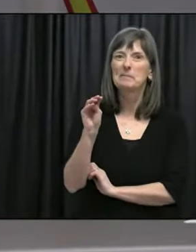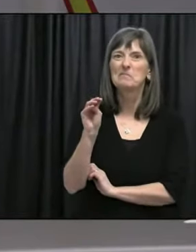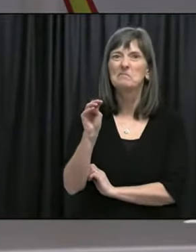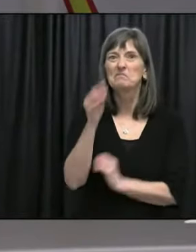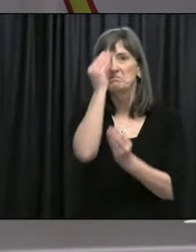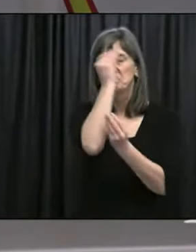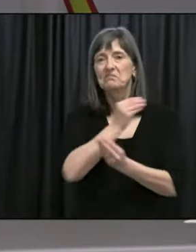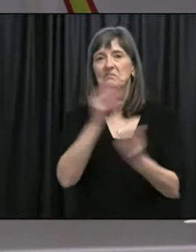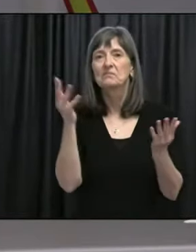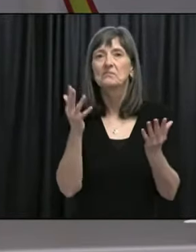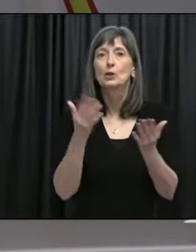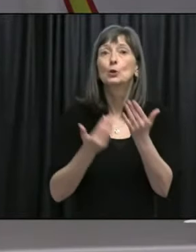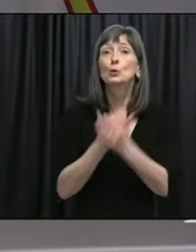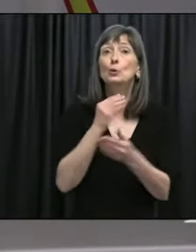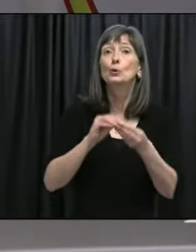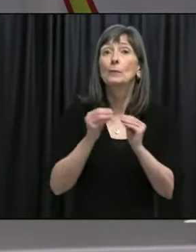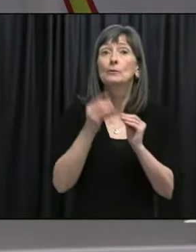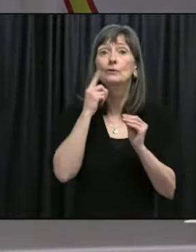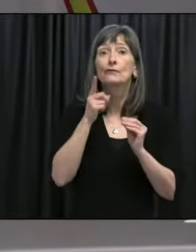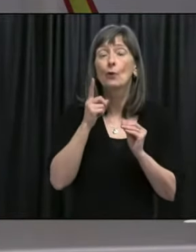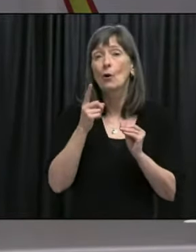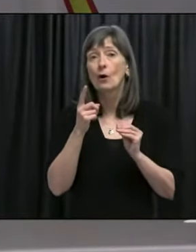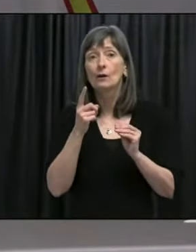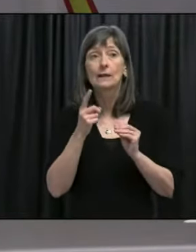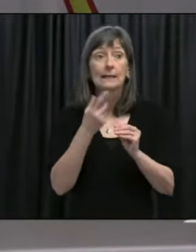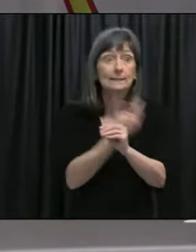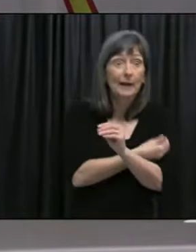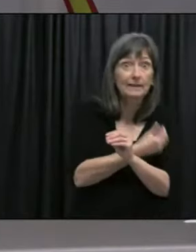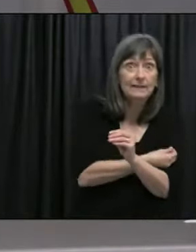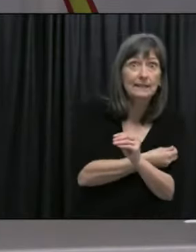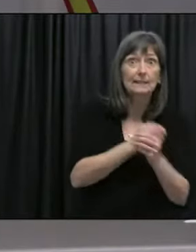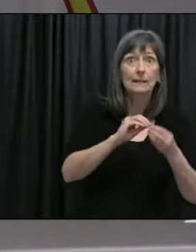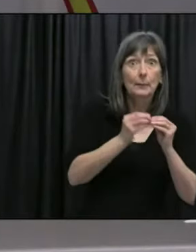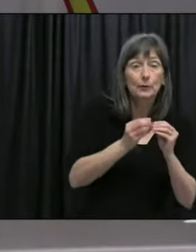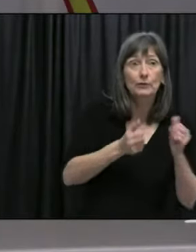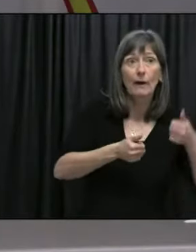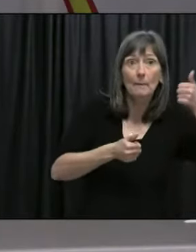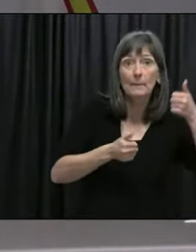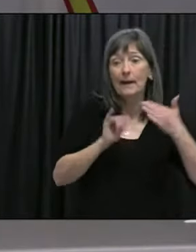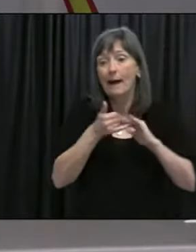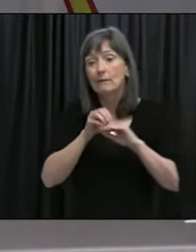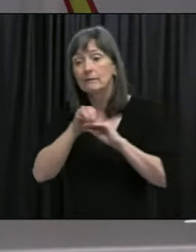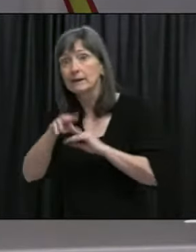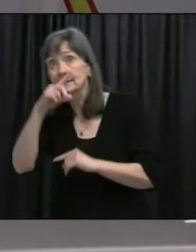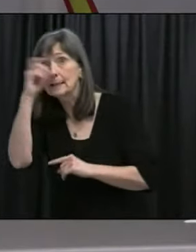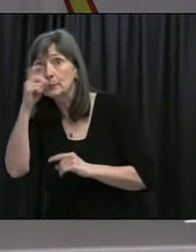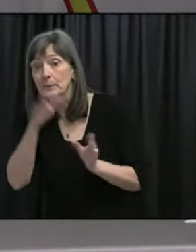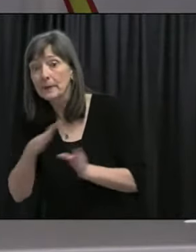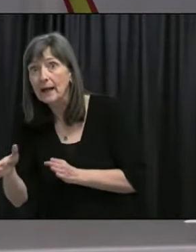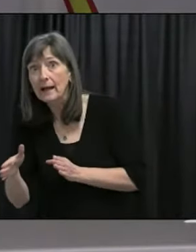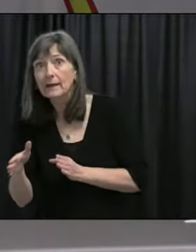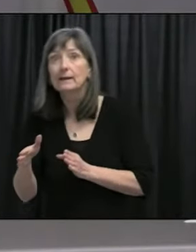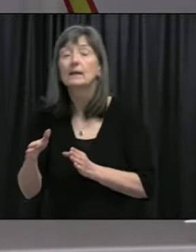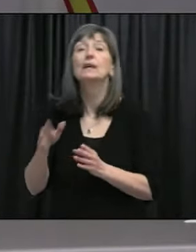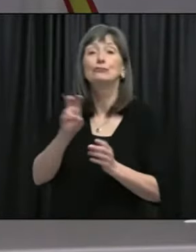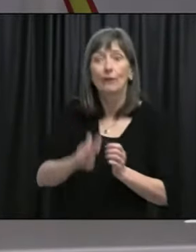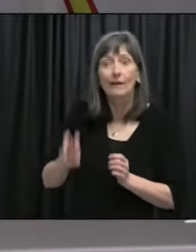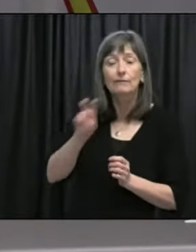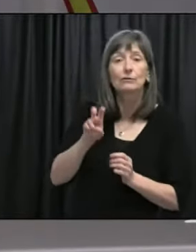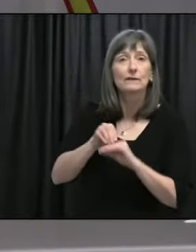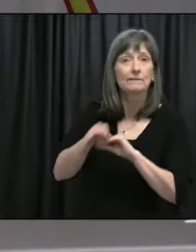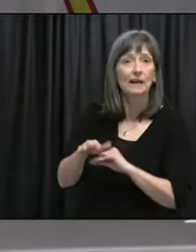impact, uh, of, different levels of vaccinations and how that, uh, can have an impact on public health measures.